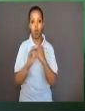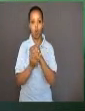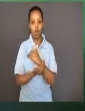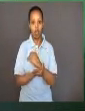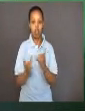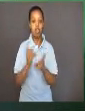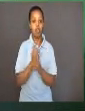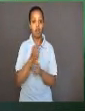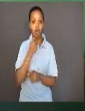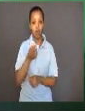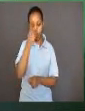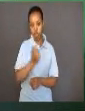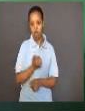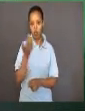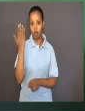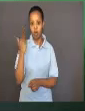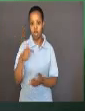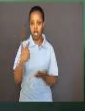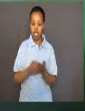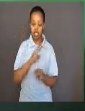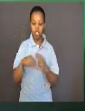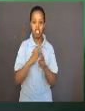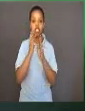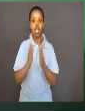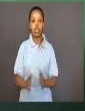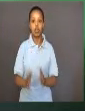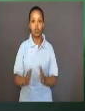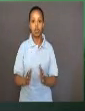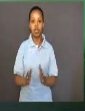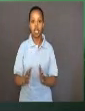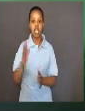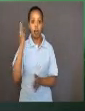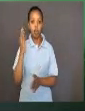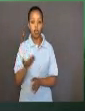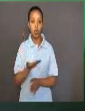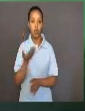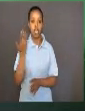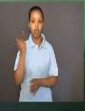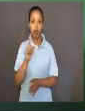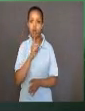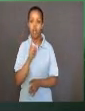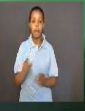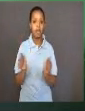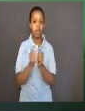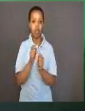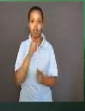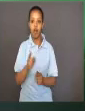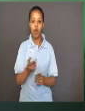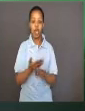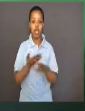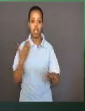The scientists were able to simulate the conditions of the early